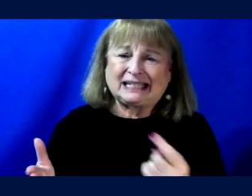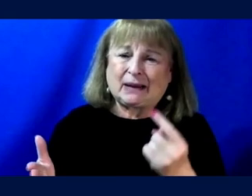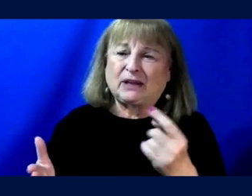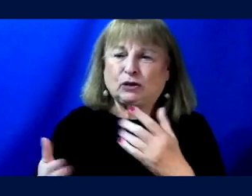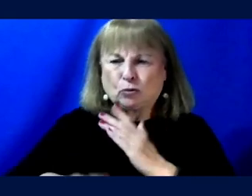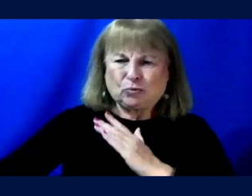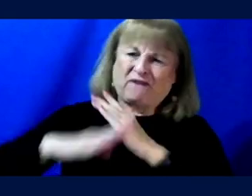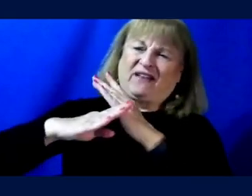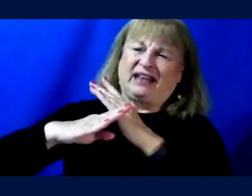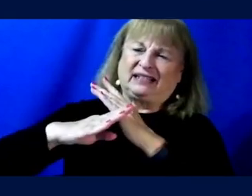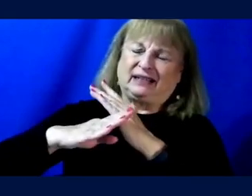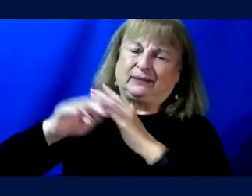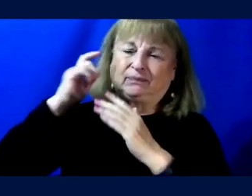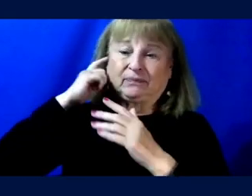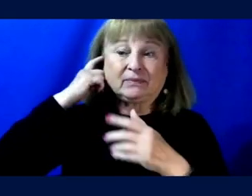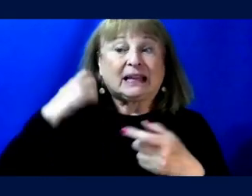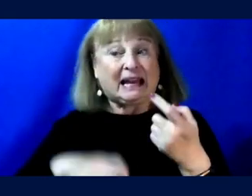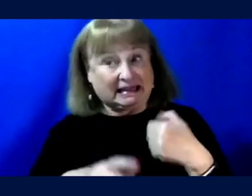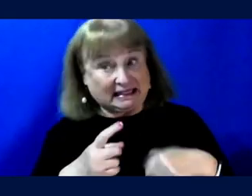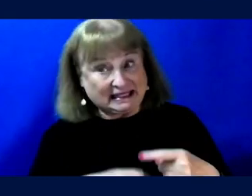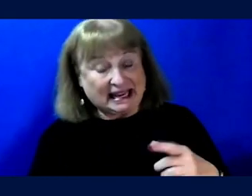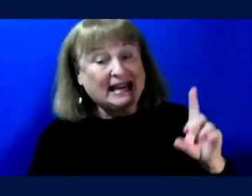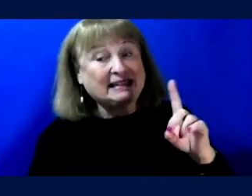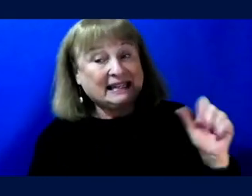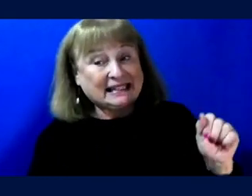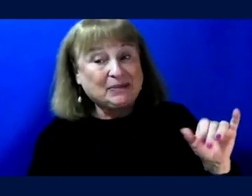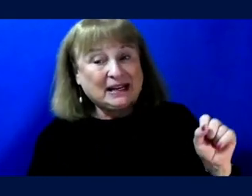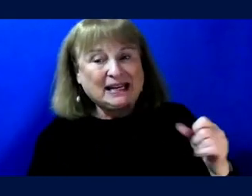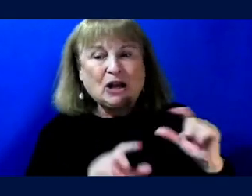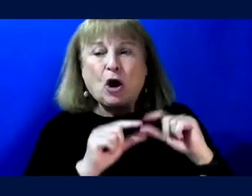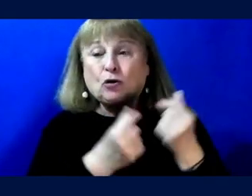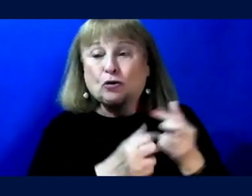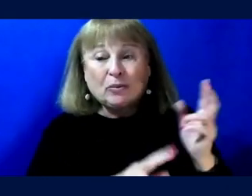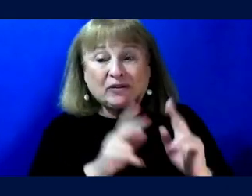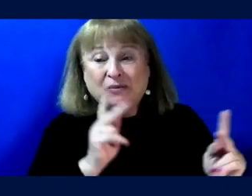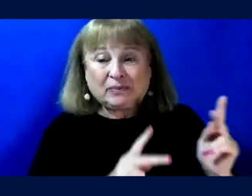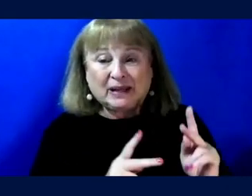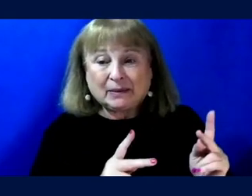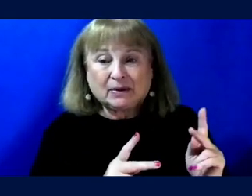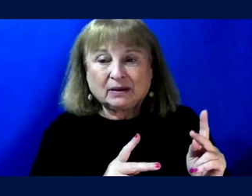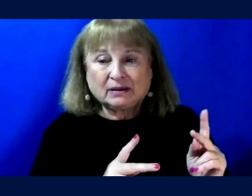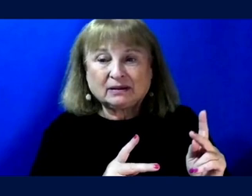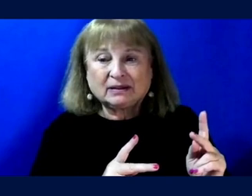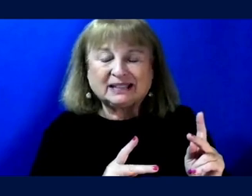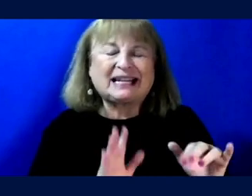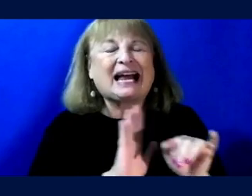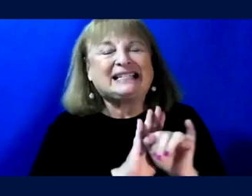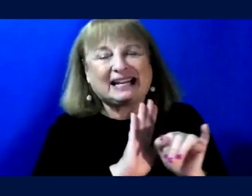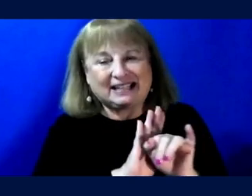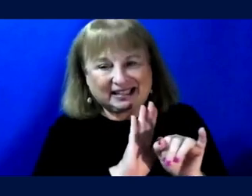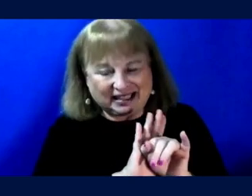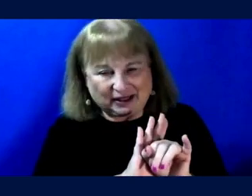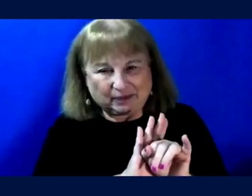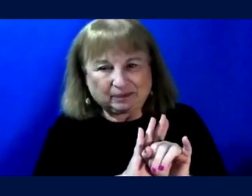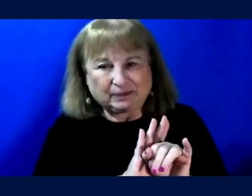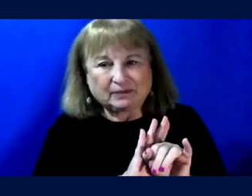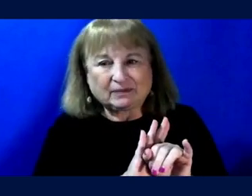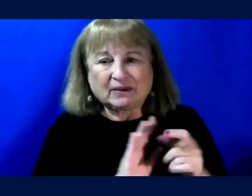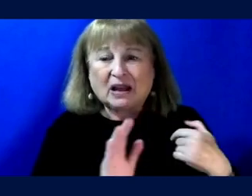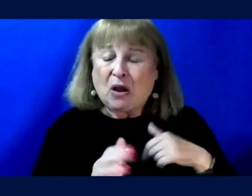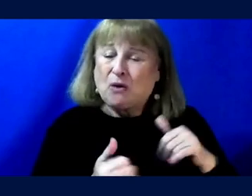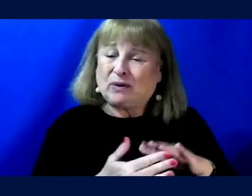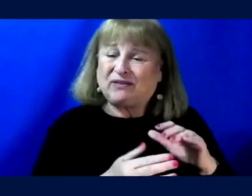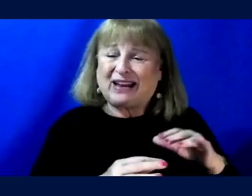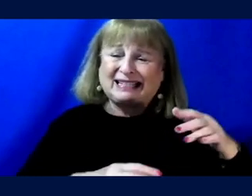prevent. Instead, disability is a group of people, right? Disability is an identity. And we face